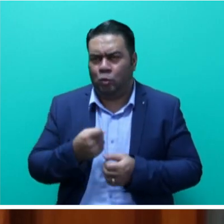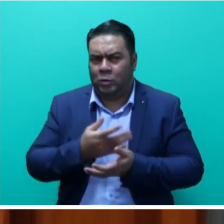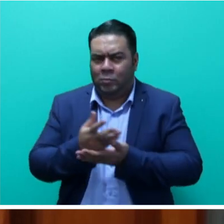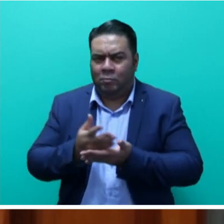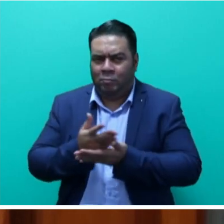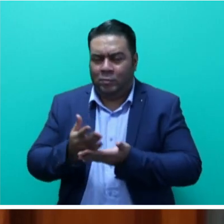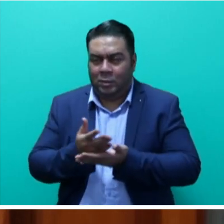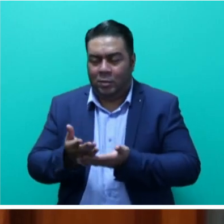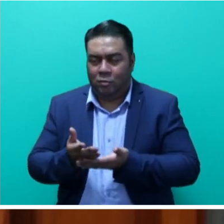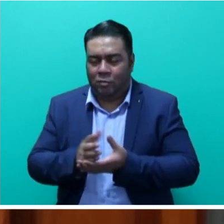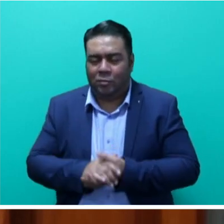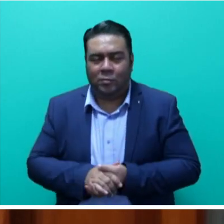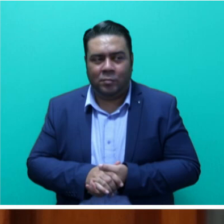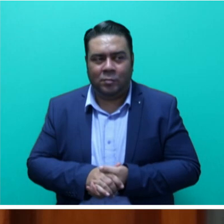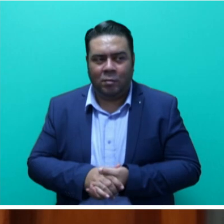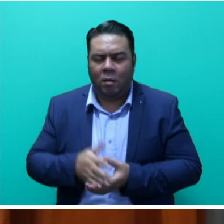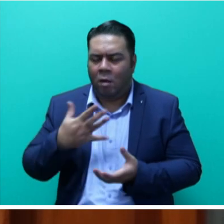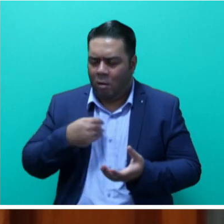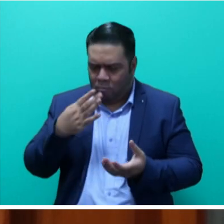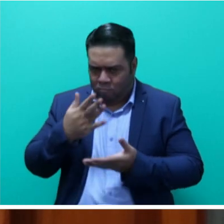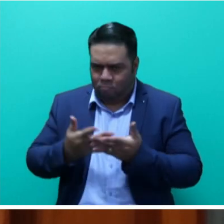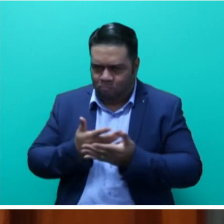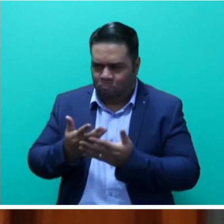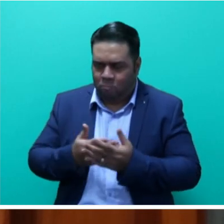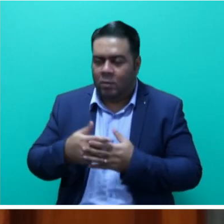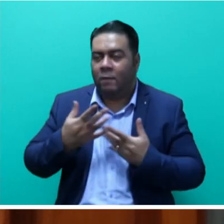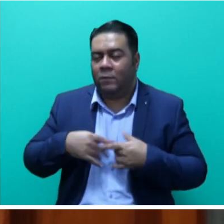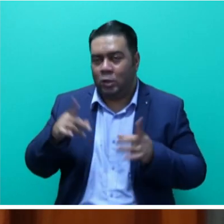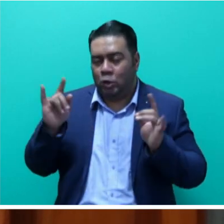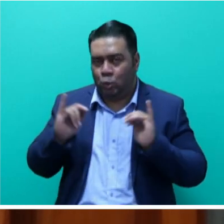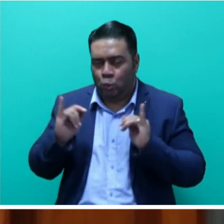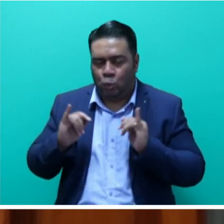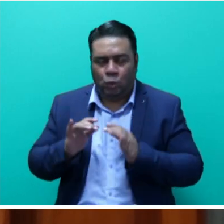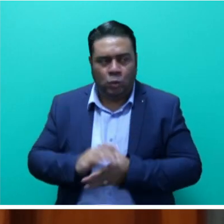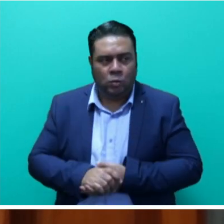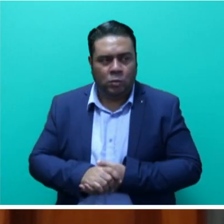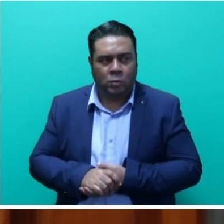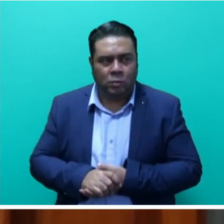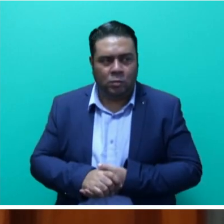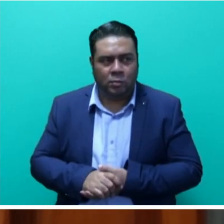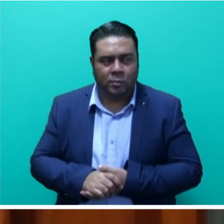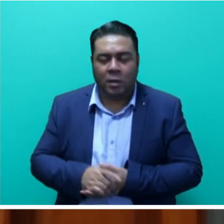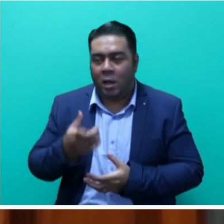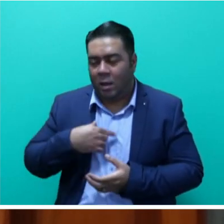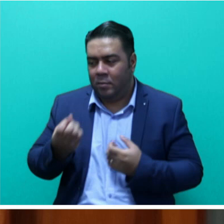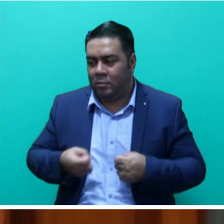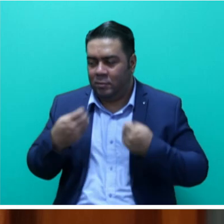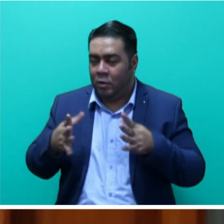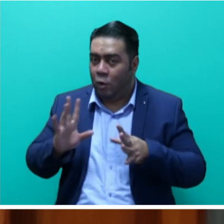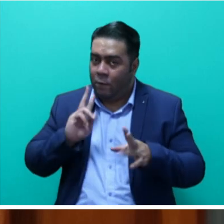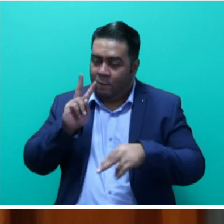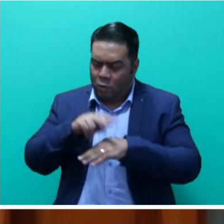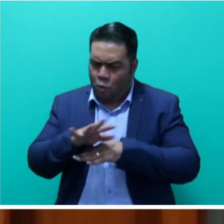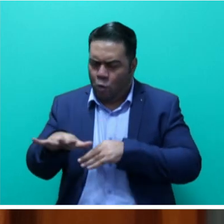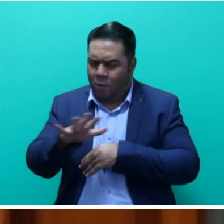I had elaborated on the following issues. Mr Speaker, sir, I had provided an overview of the